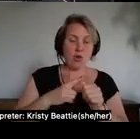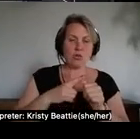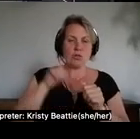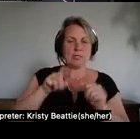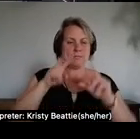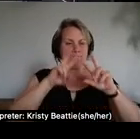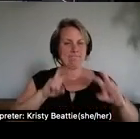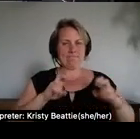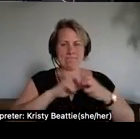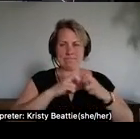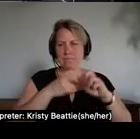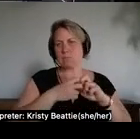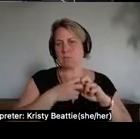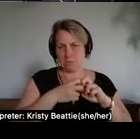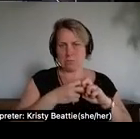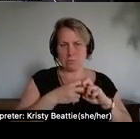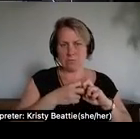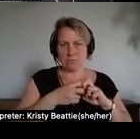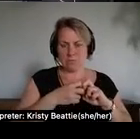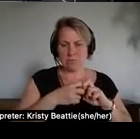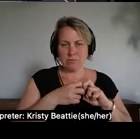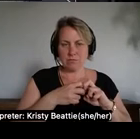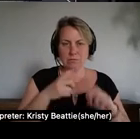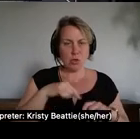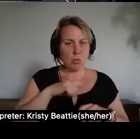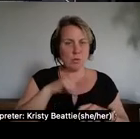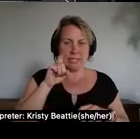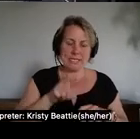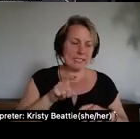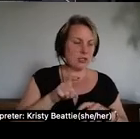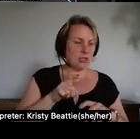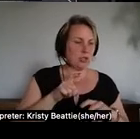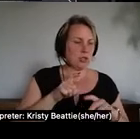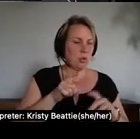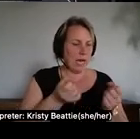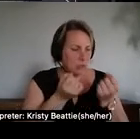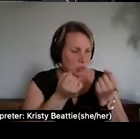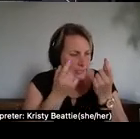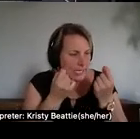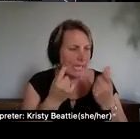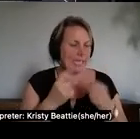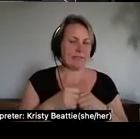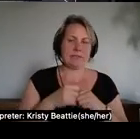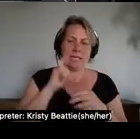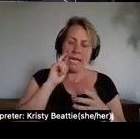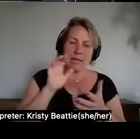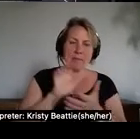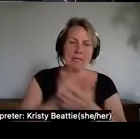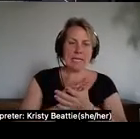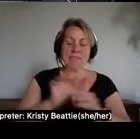from the understanding we can say belief that we're all humans first